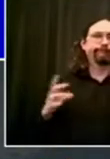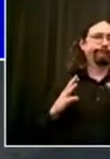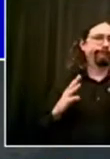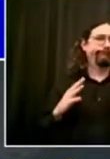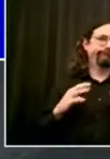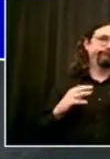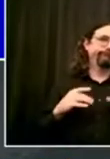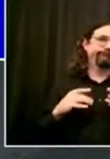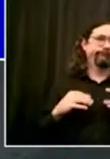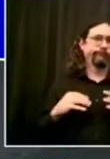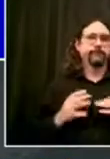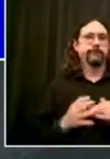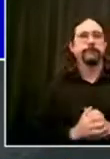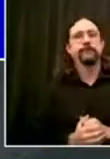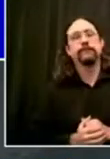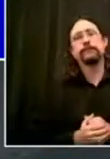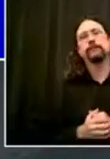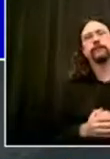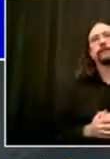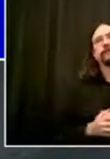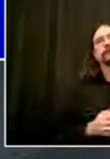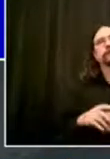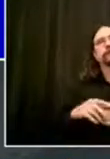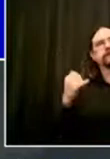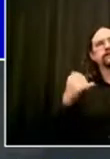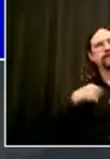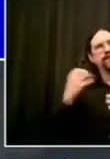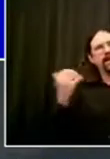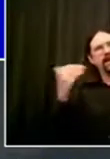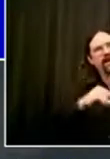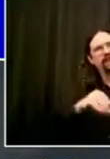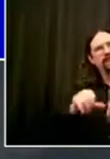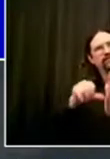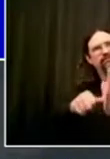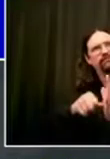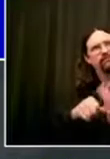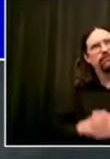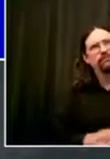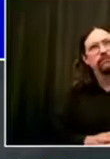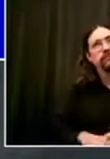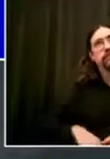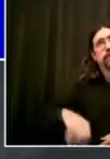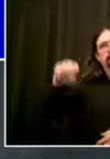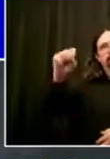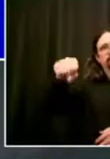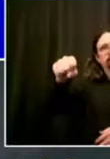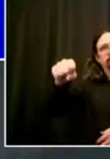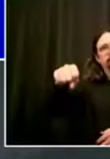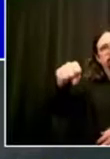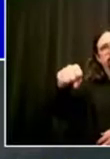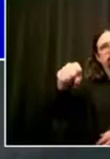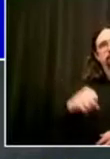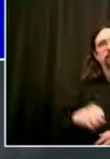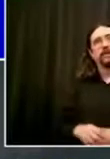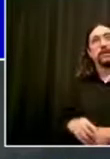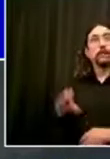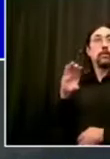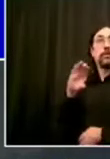equation. One piece, yes, we need to have more officers in the right places. So you'll see additional